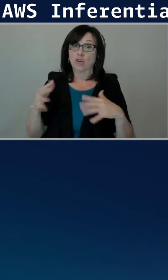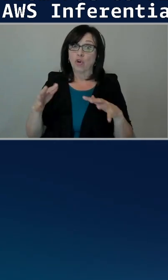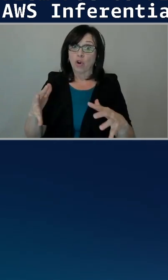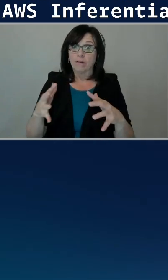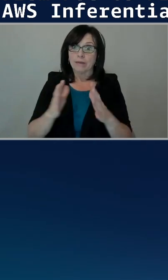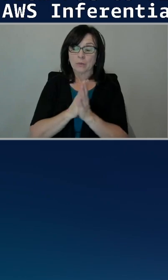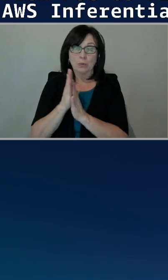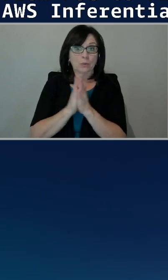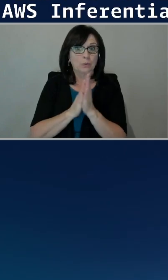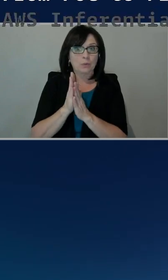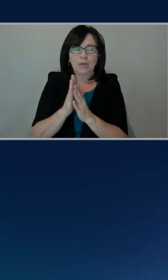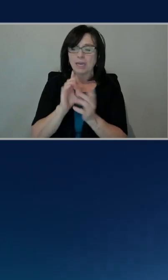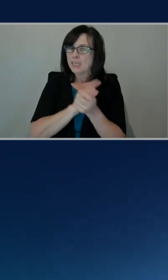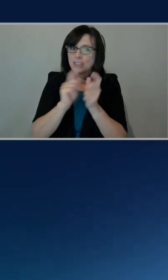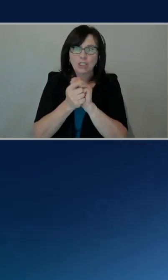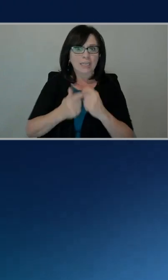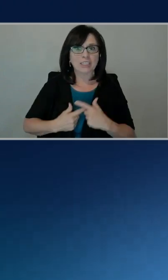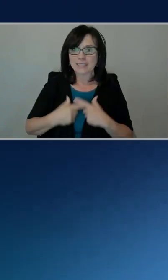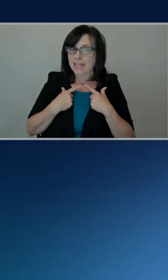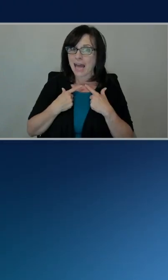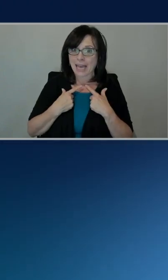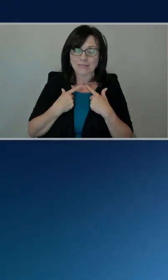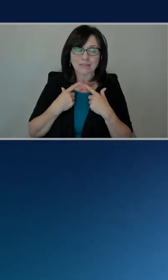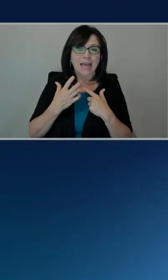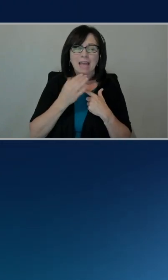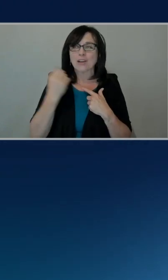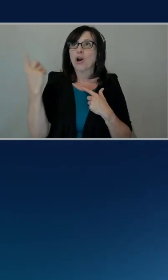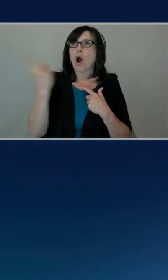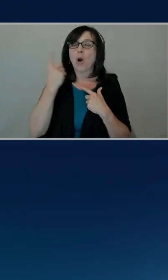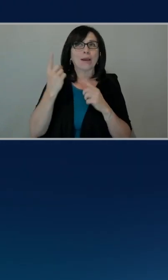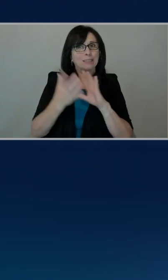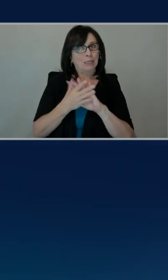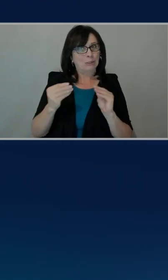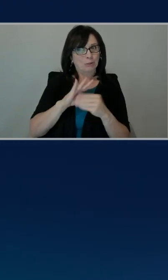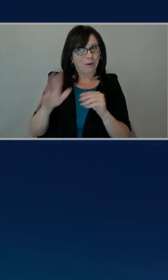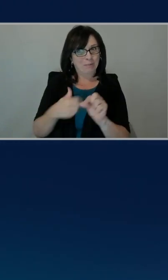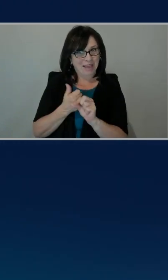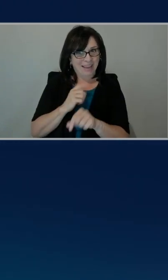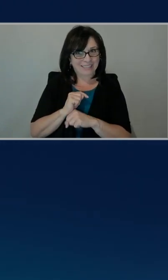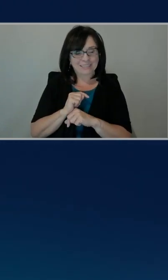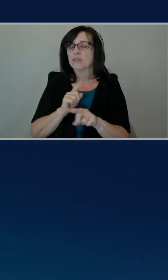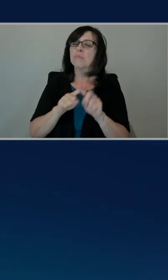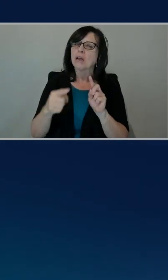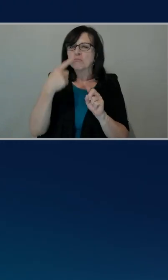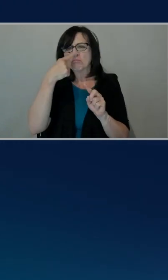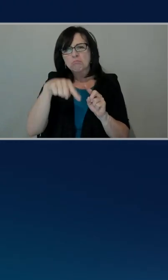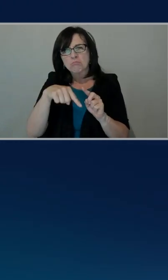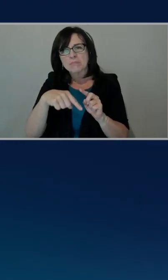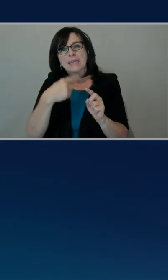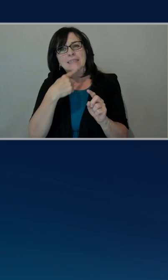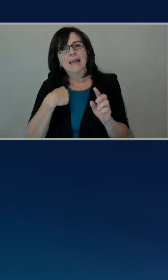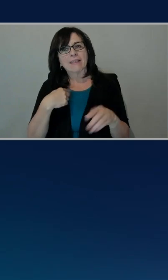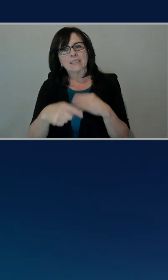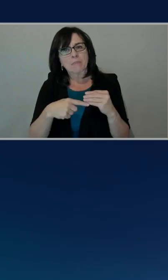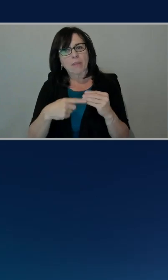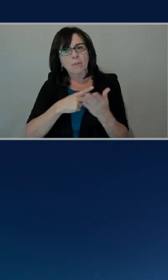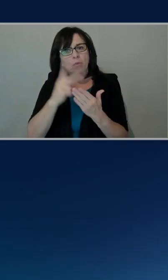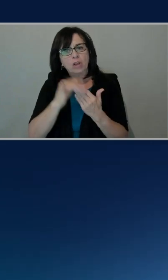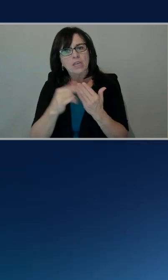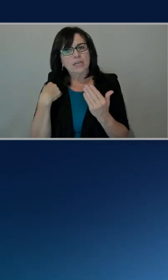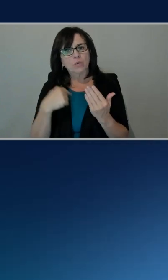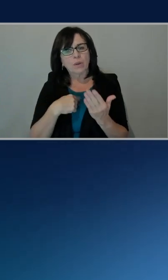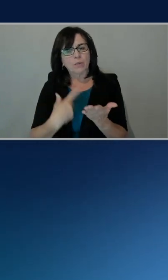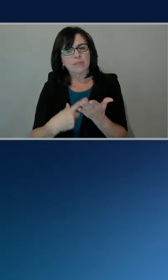It is life-changing sometimes. And there's always a story, right? Yeah. But do you want to tell us a little bit about the project that we're going to be talking about first?